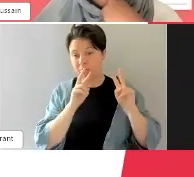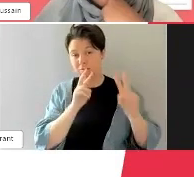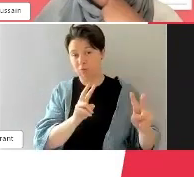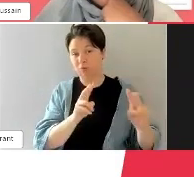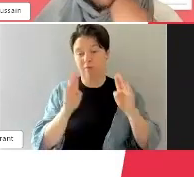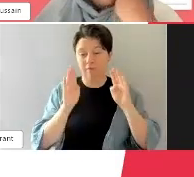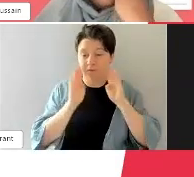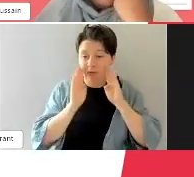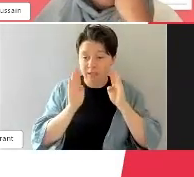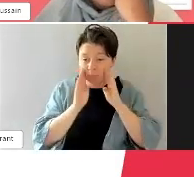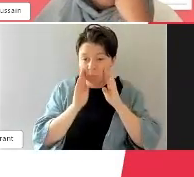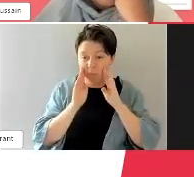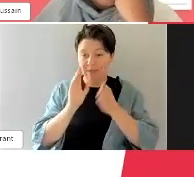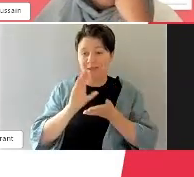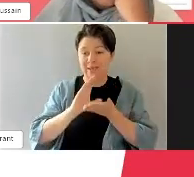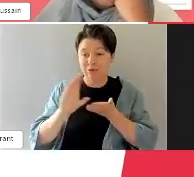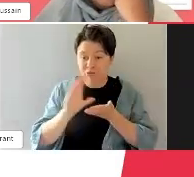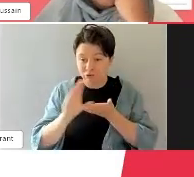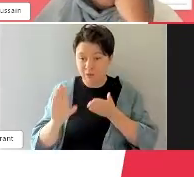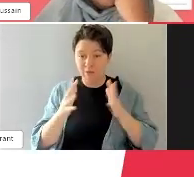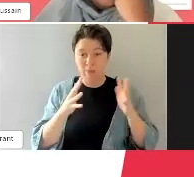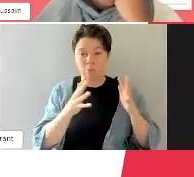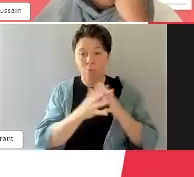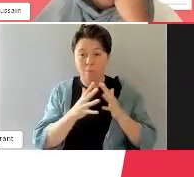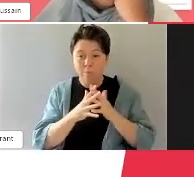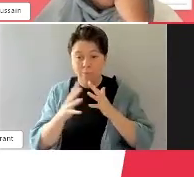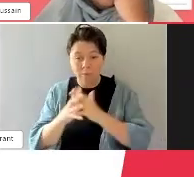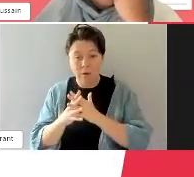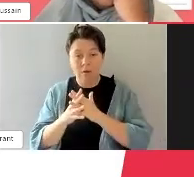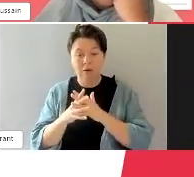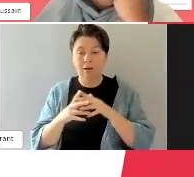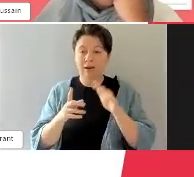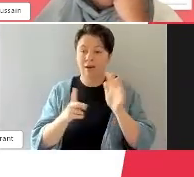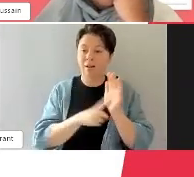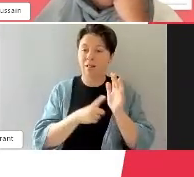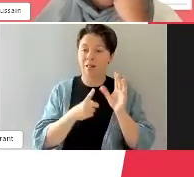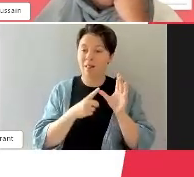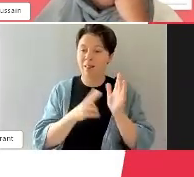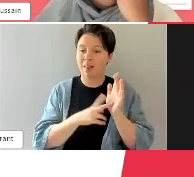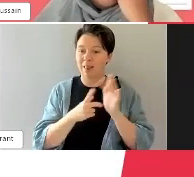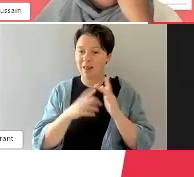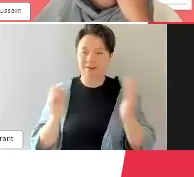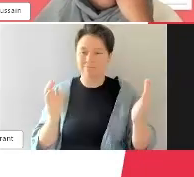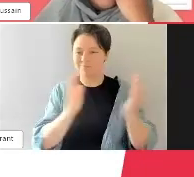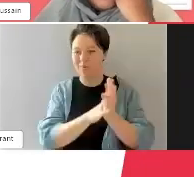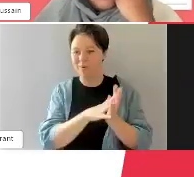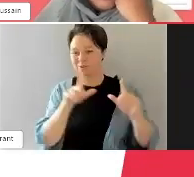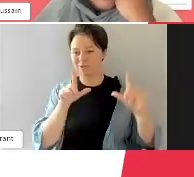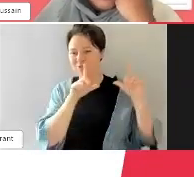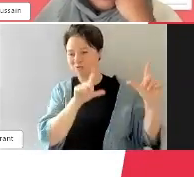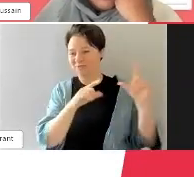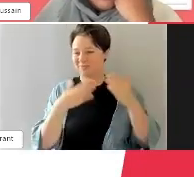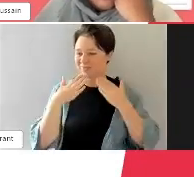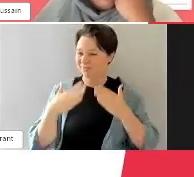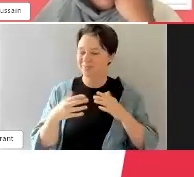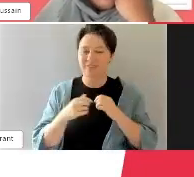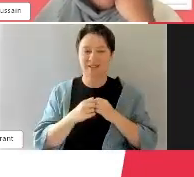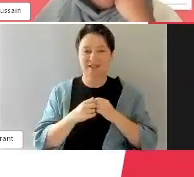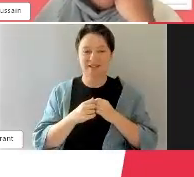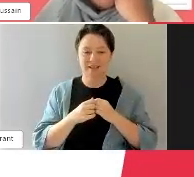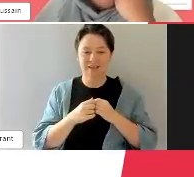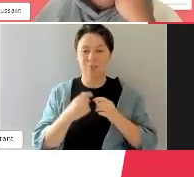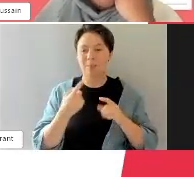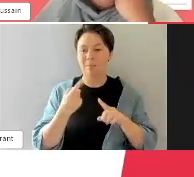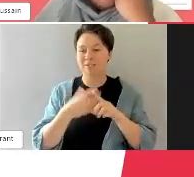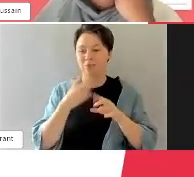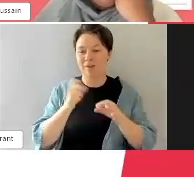on Facebook, we're on Instagram, we have a website and, uh, I think Lani's already put, oh, there you go, it's all on the screen for me already. Uh, there'll also be an evaluation